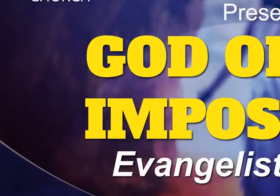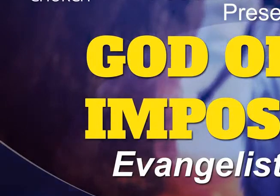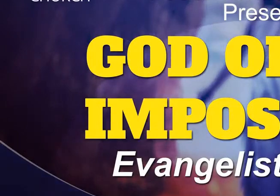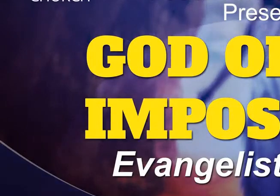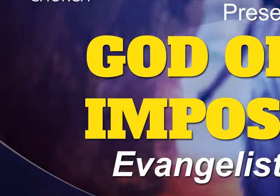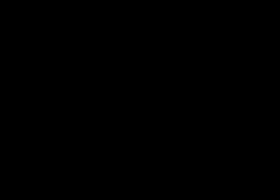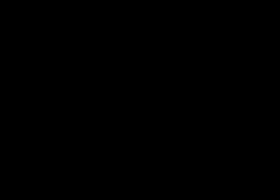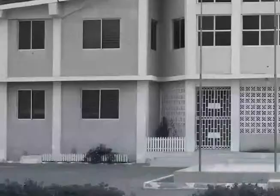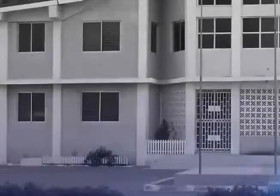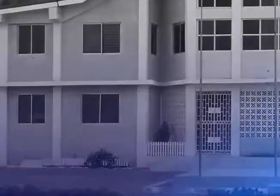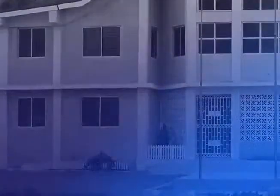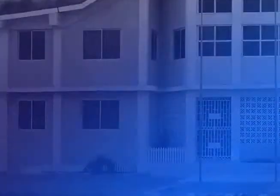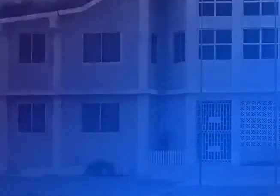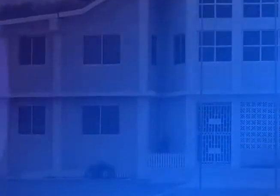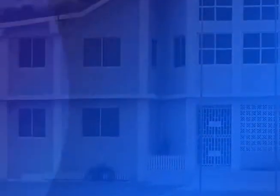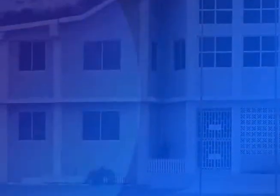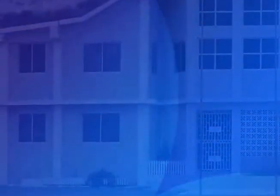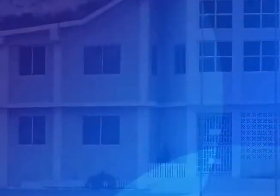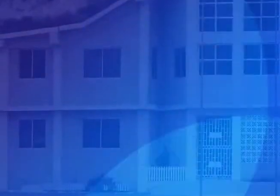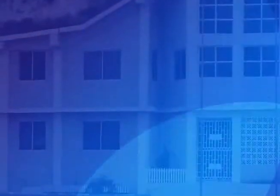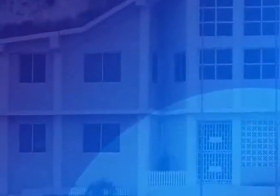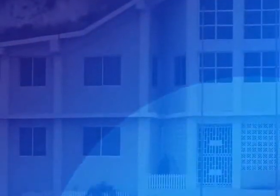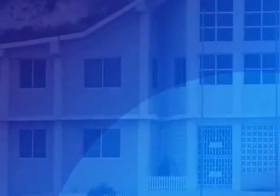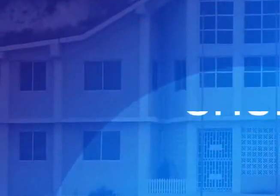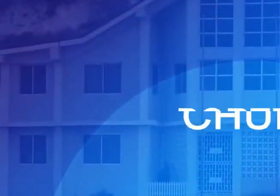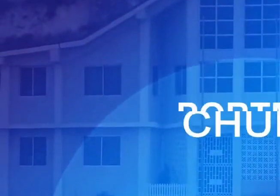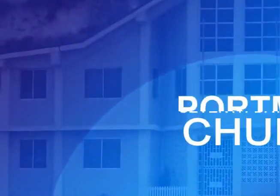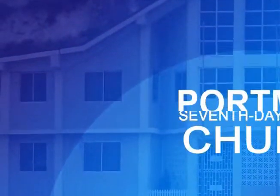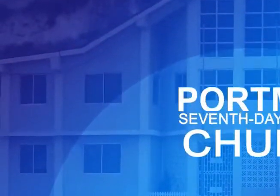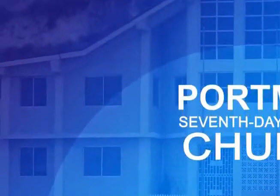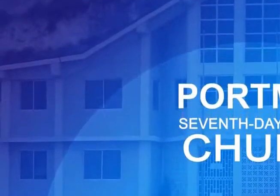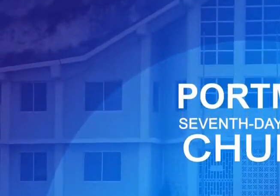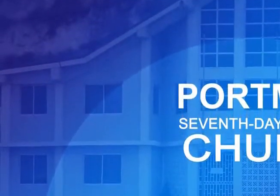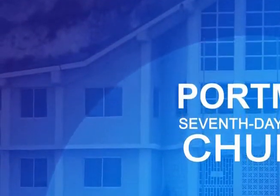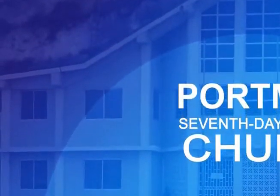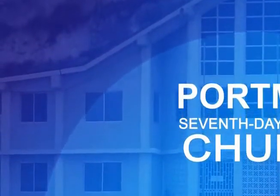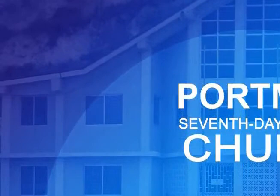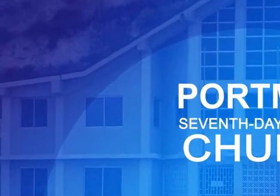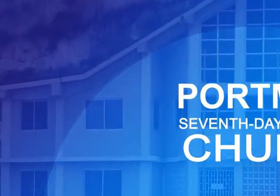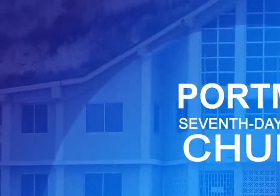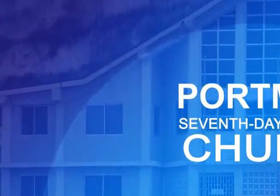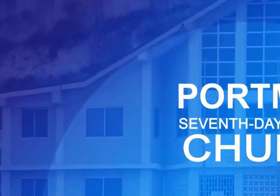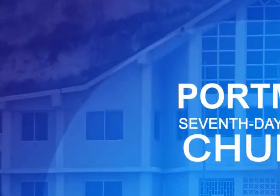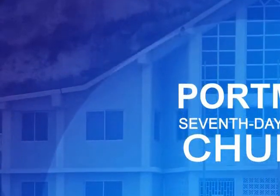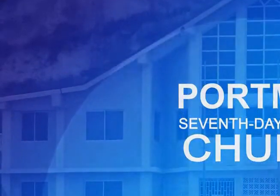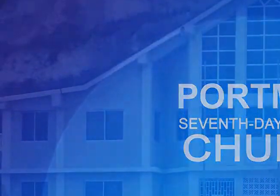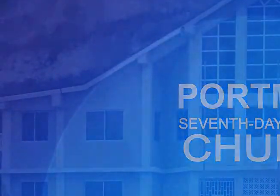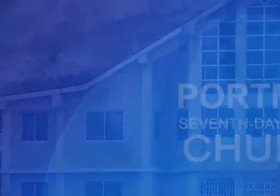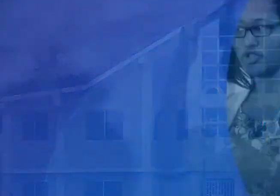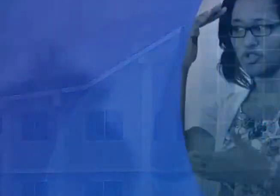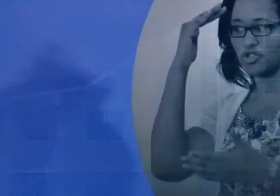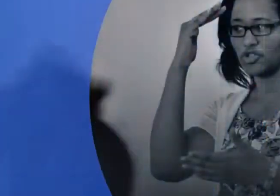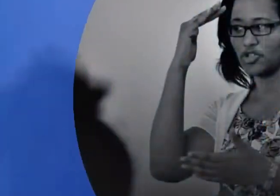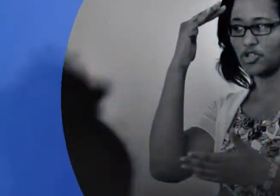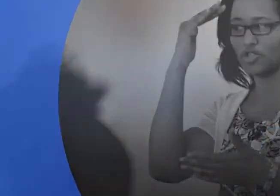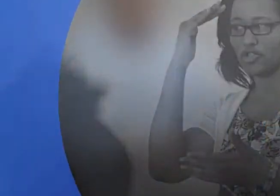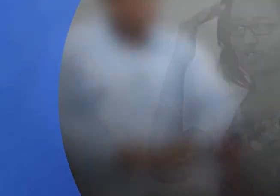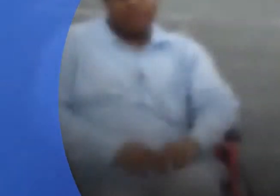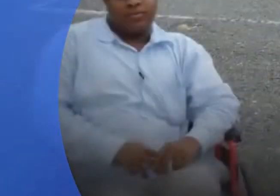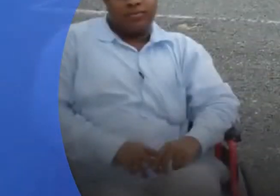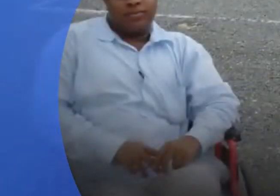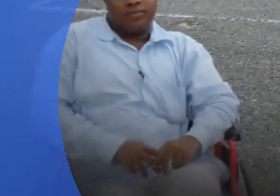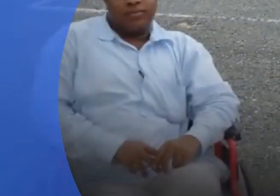be. I can climb the high mountains. I can cross the white sea. I am a great big promise. You see.